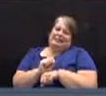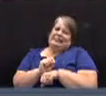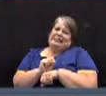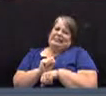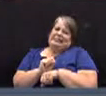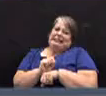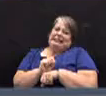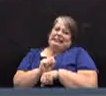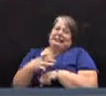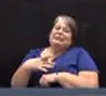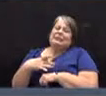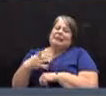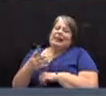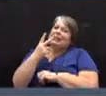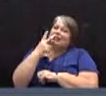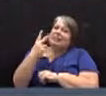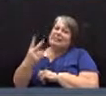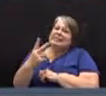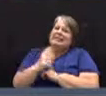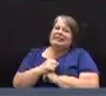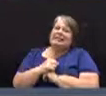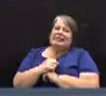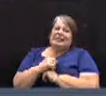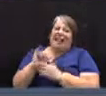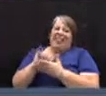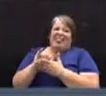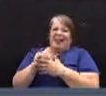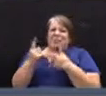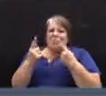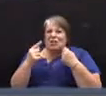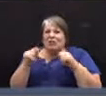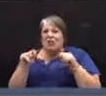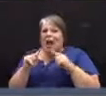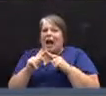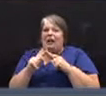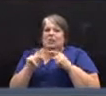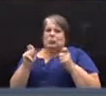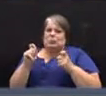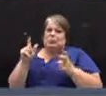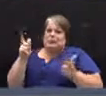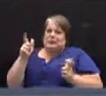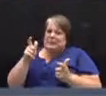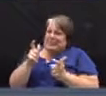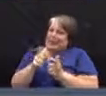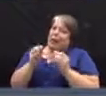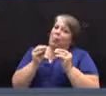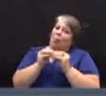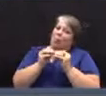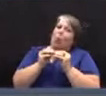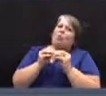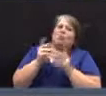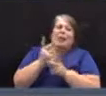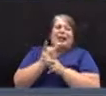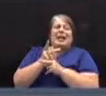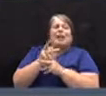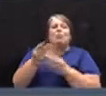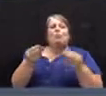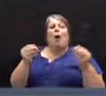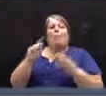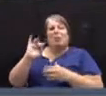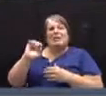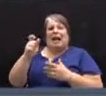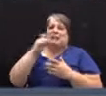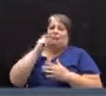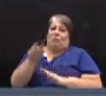we try and scrape the barrel a little bit closer so that we can keep the property taxes from